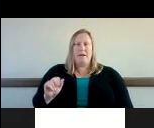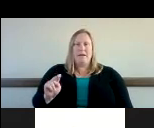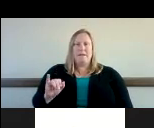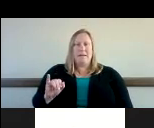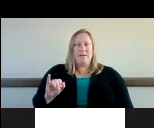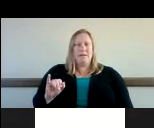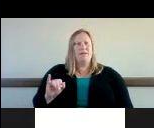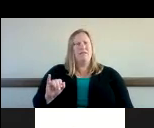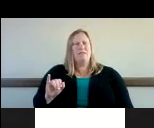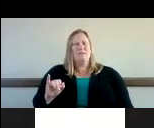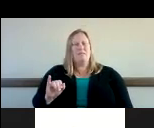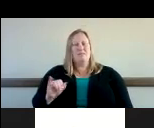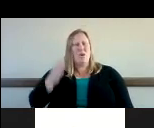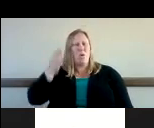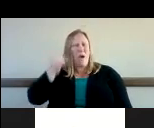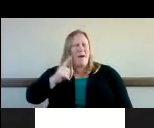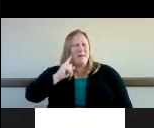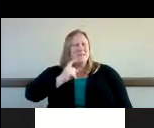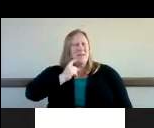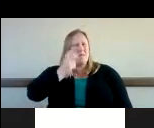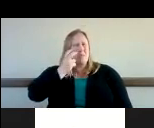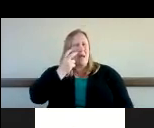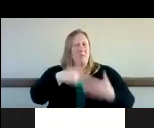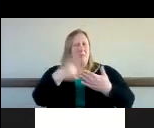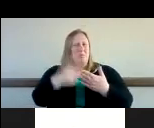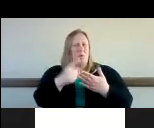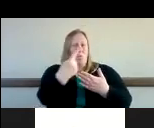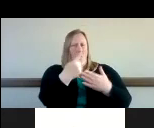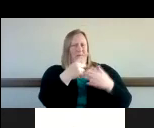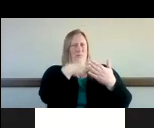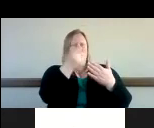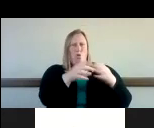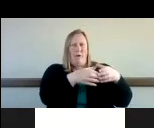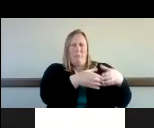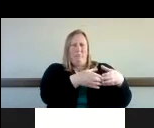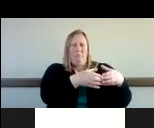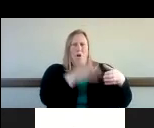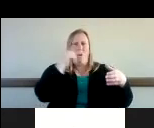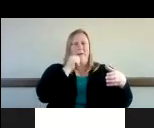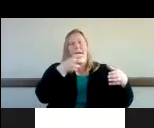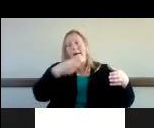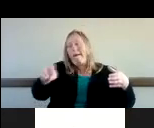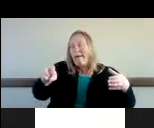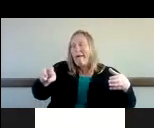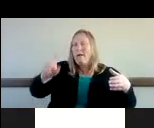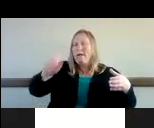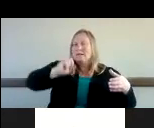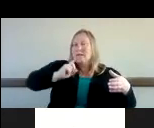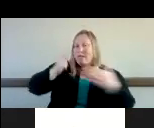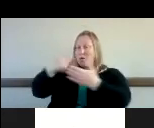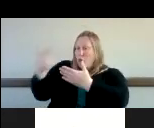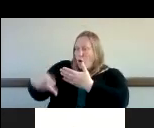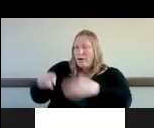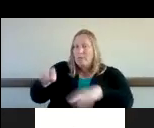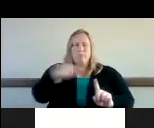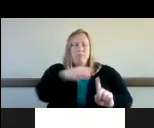specifically for deaf blind people can't they just go to a program for the deaf or a program for the blind and really